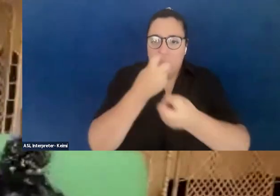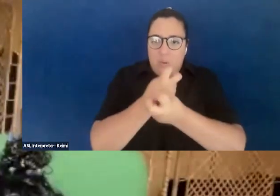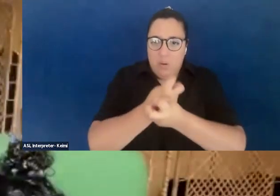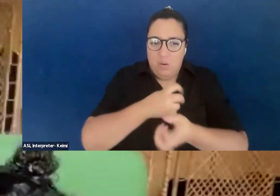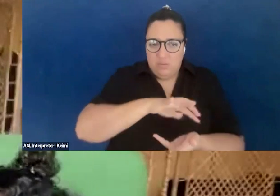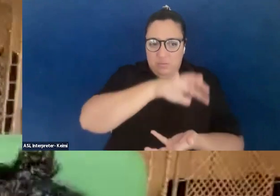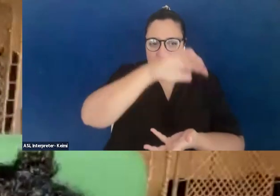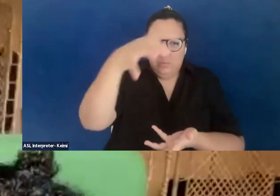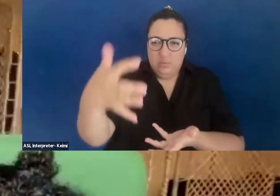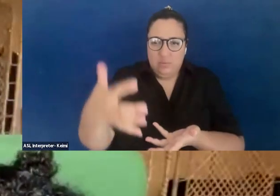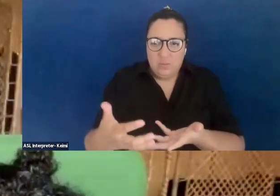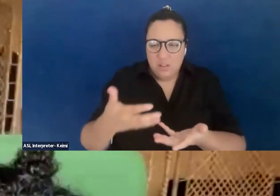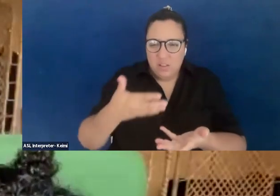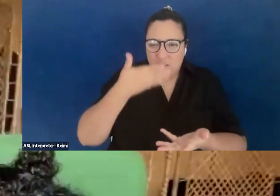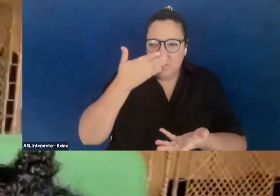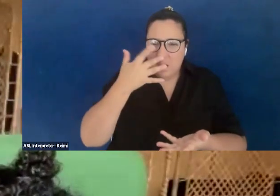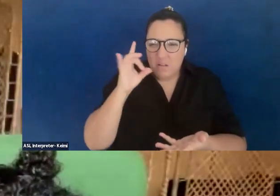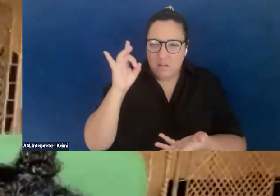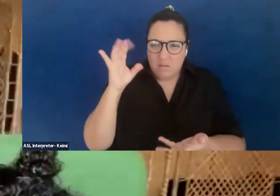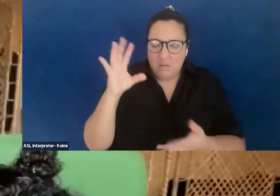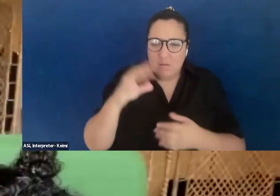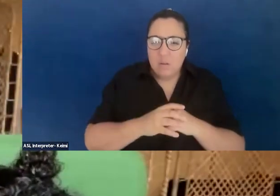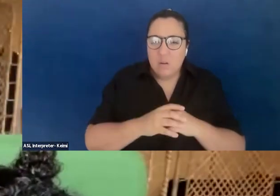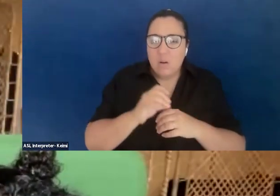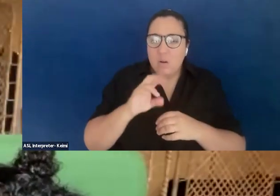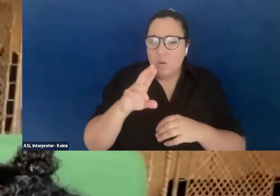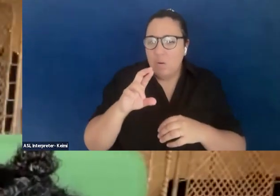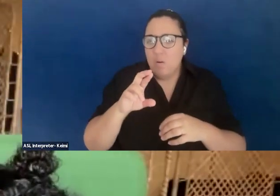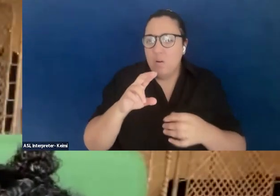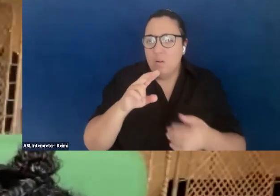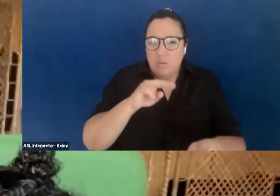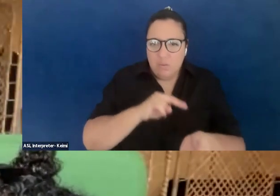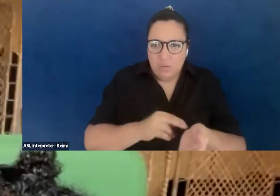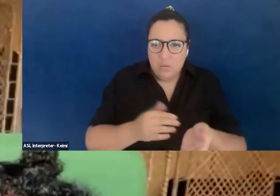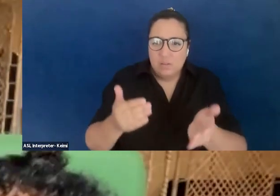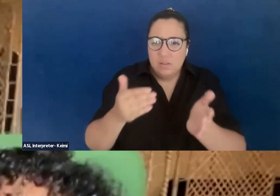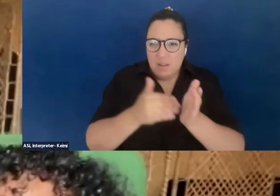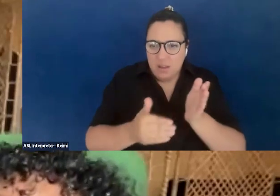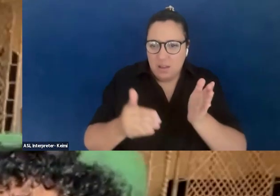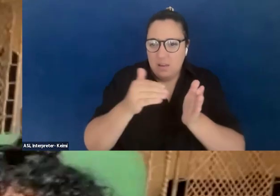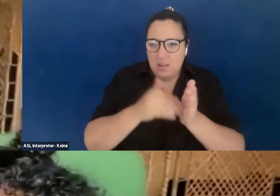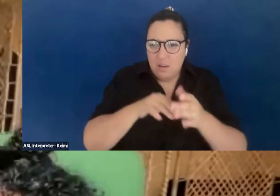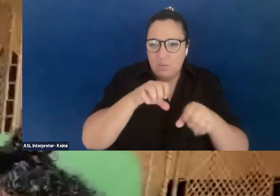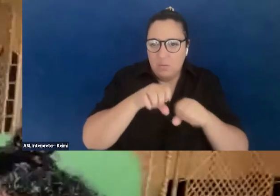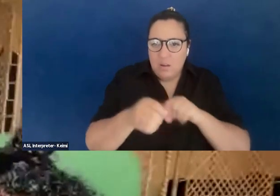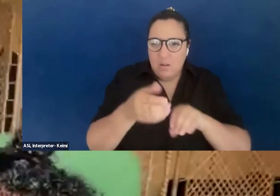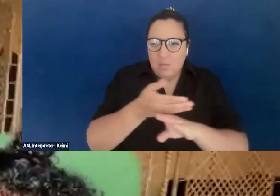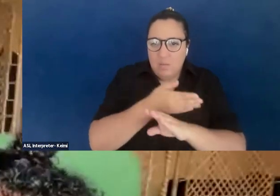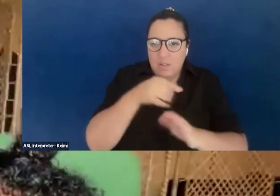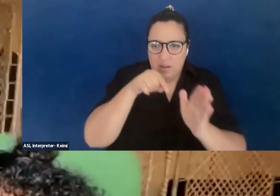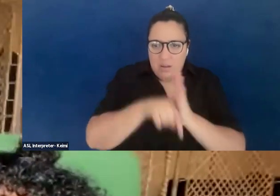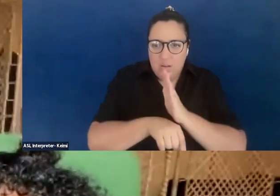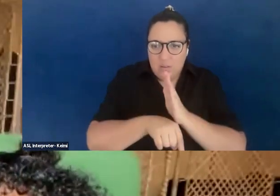will not float, nor do I wish to speak about the nurse again and again raped before they murdered her on the hospital floor,